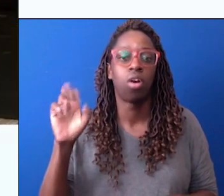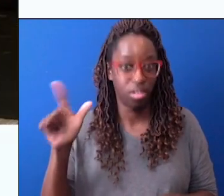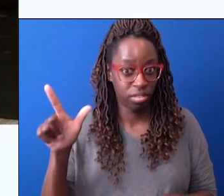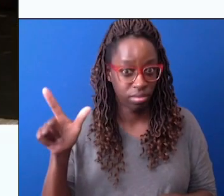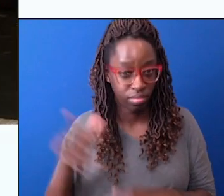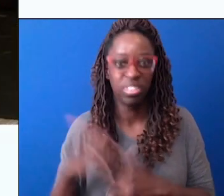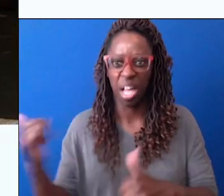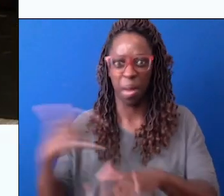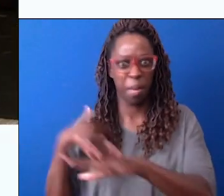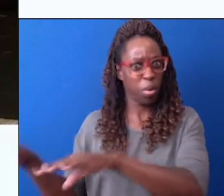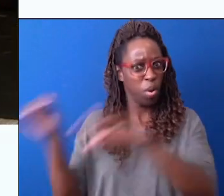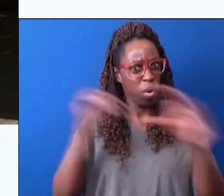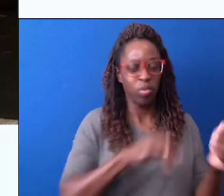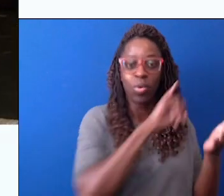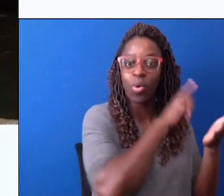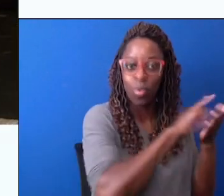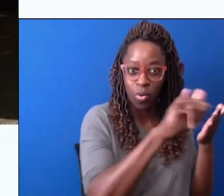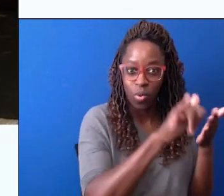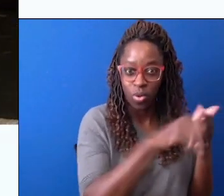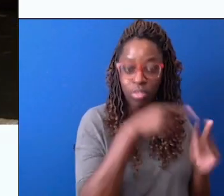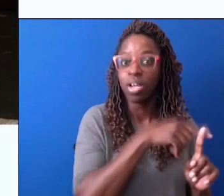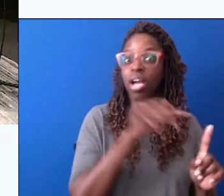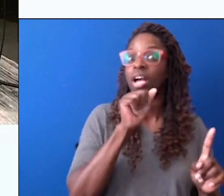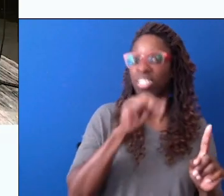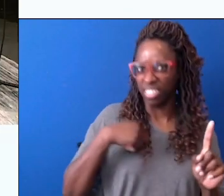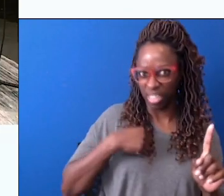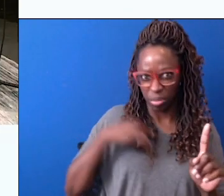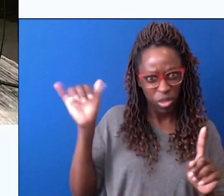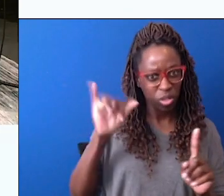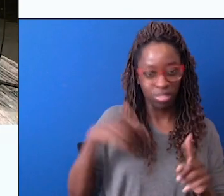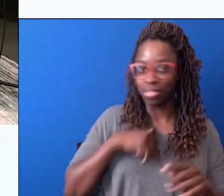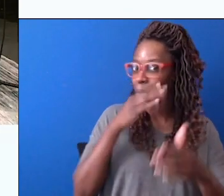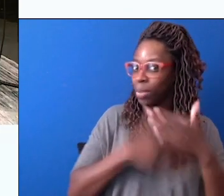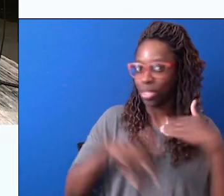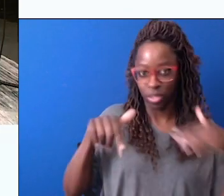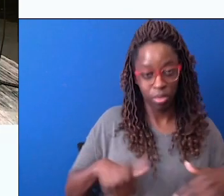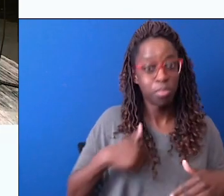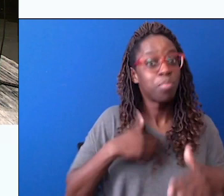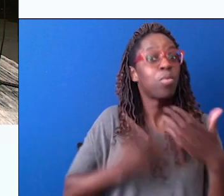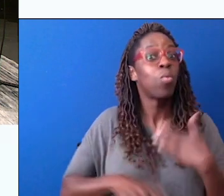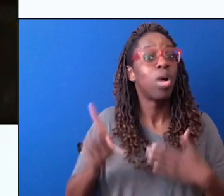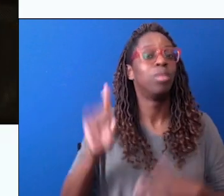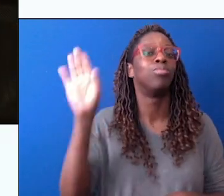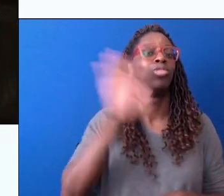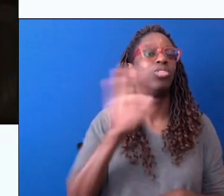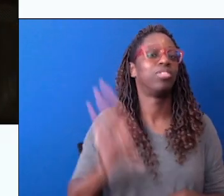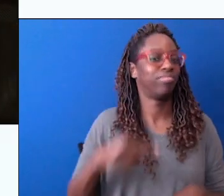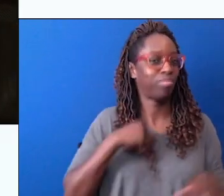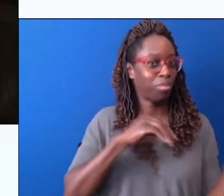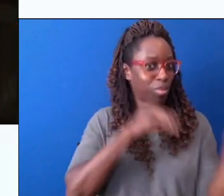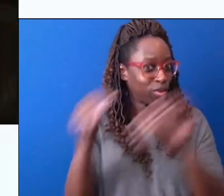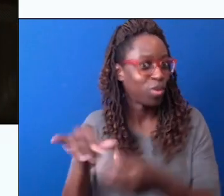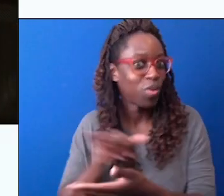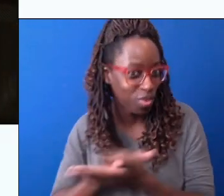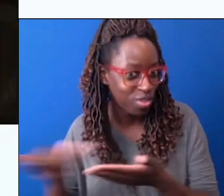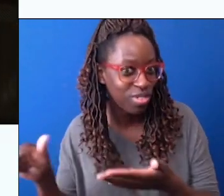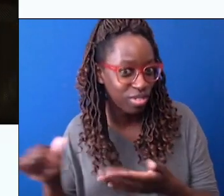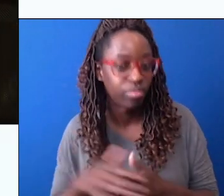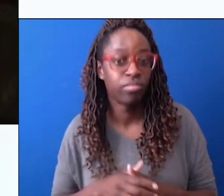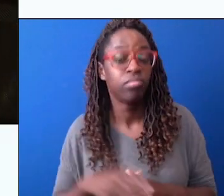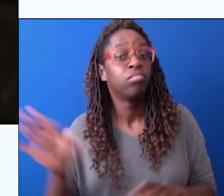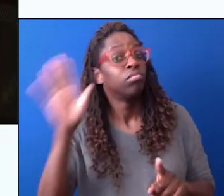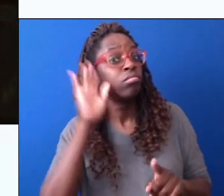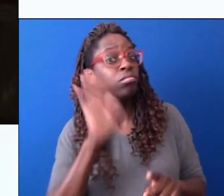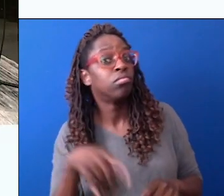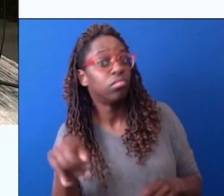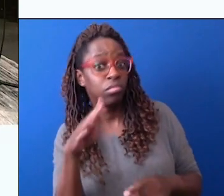called Israel, and now I live here in New York. And I'm not from here either. I was born in a country called Brazil, and now I live